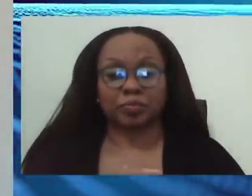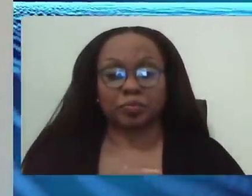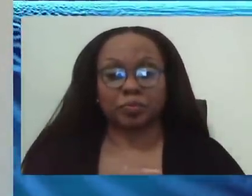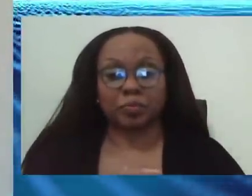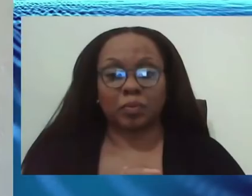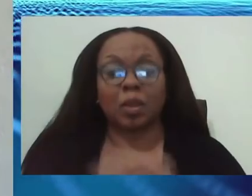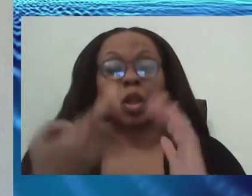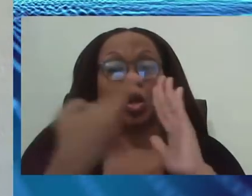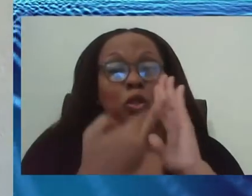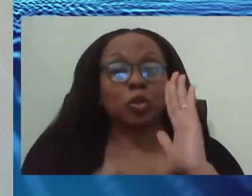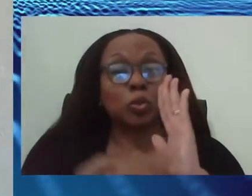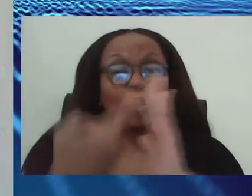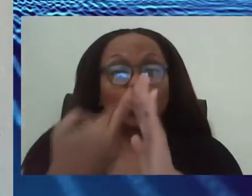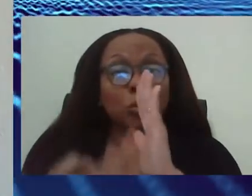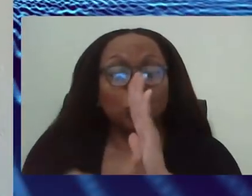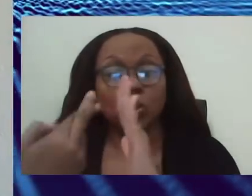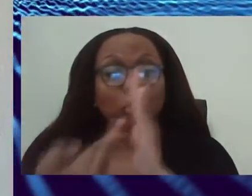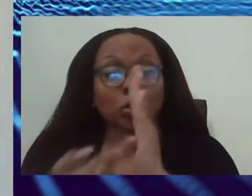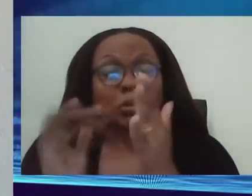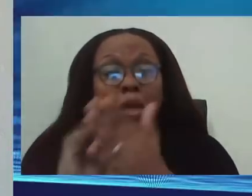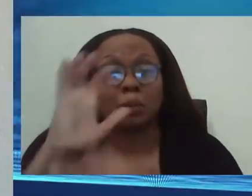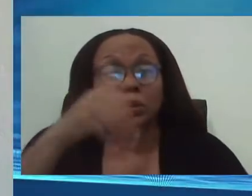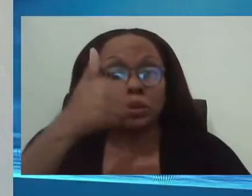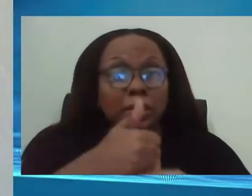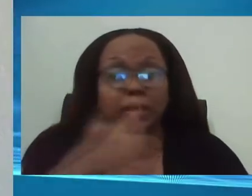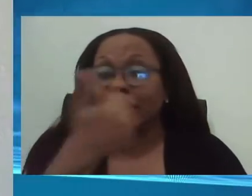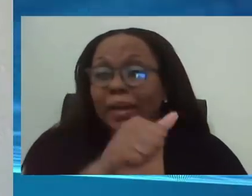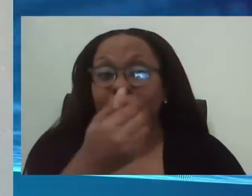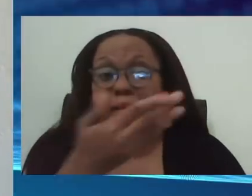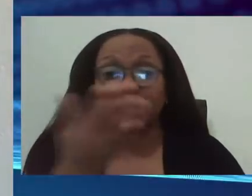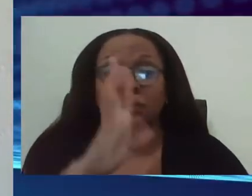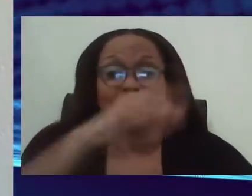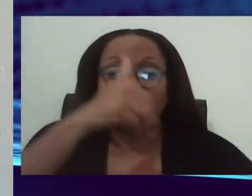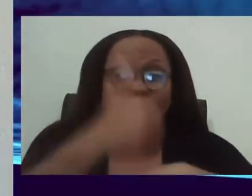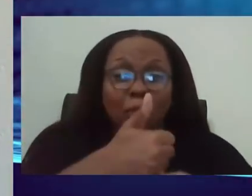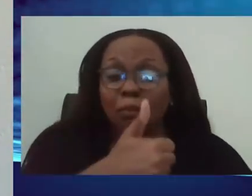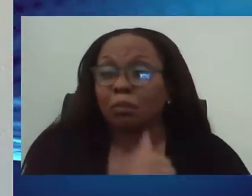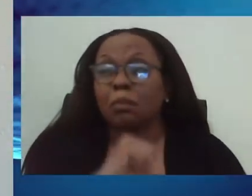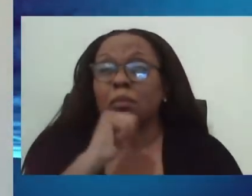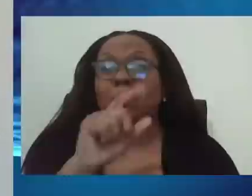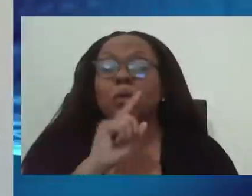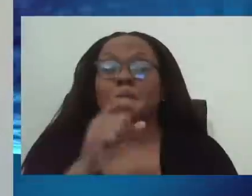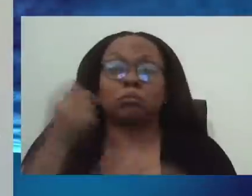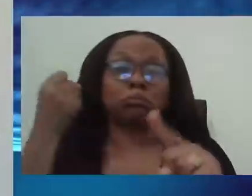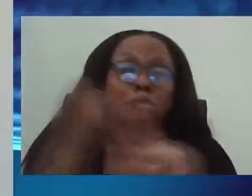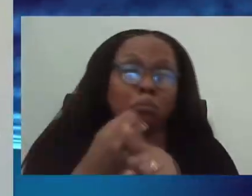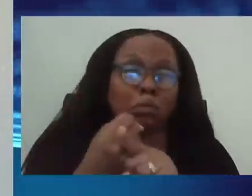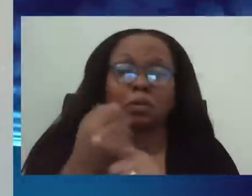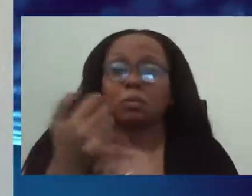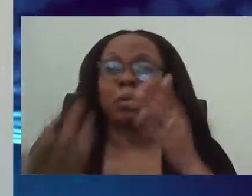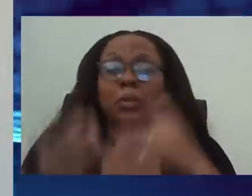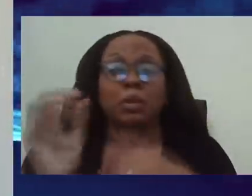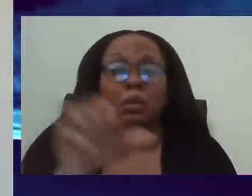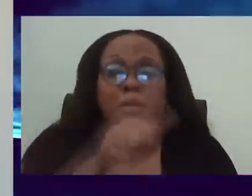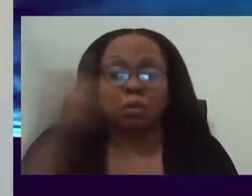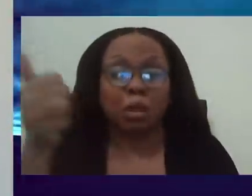measures. So any effect that we put in place now won't have an effect for another 20 days or so.